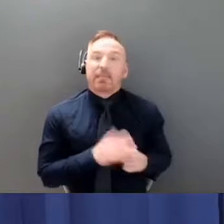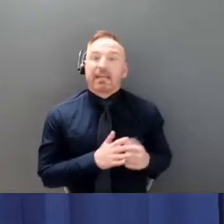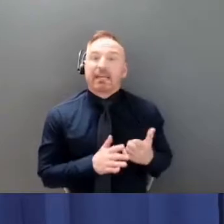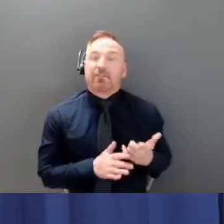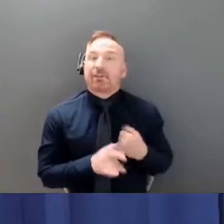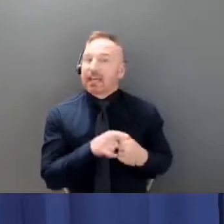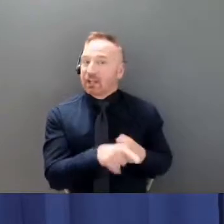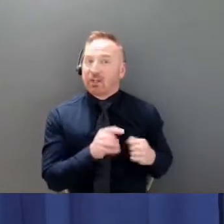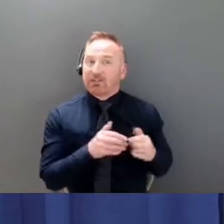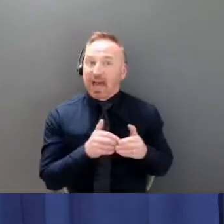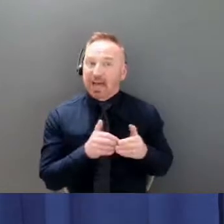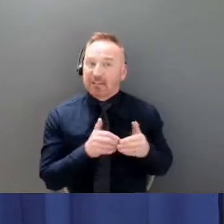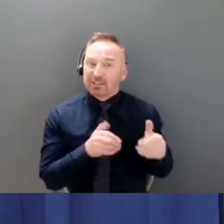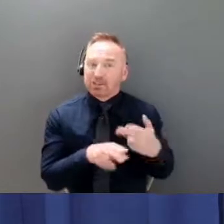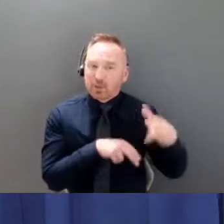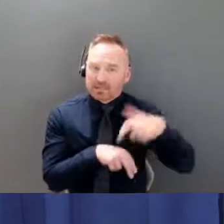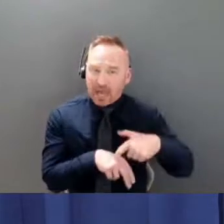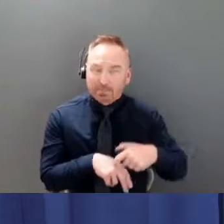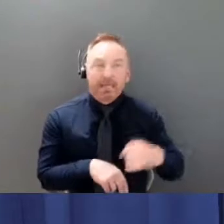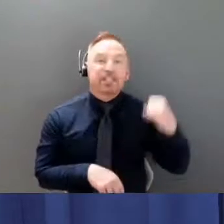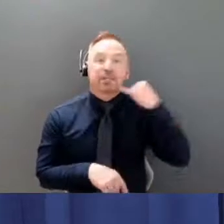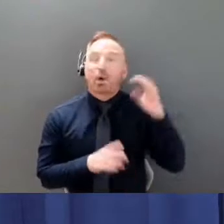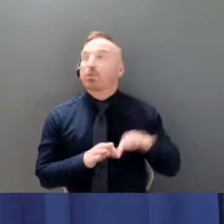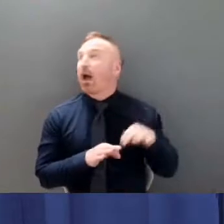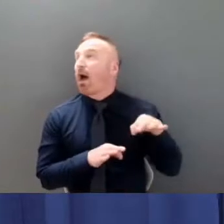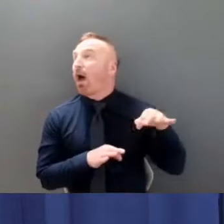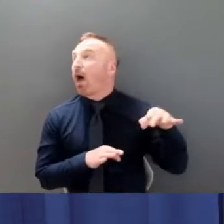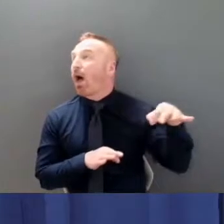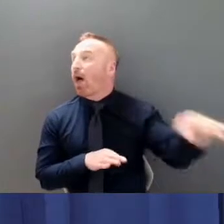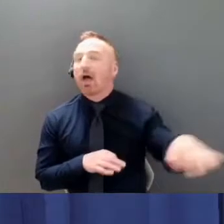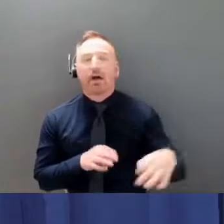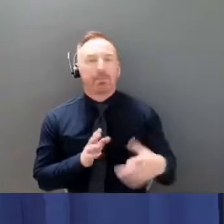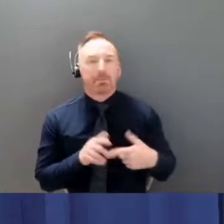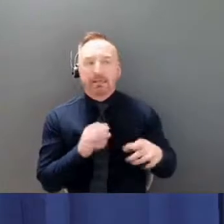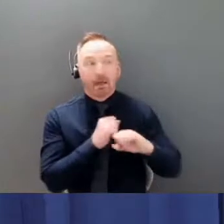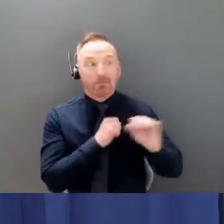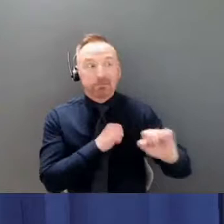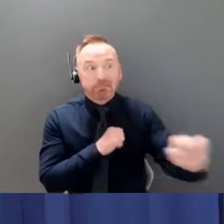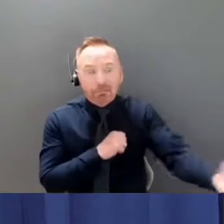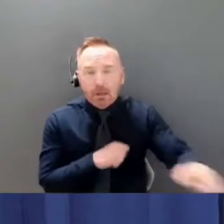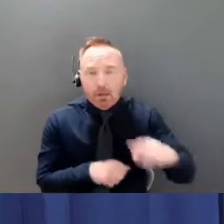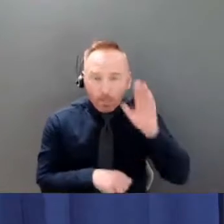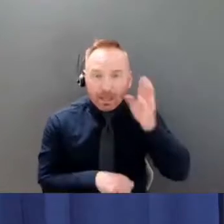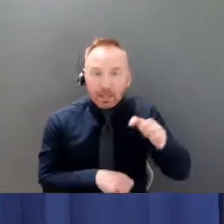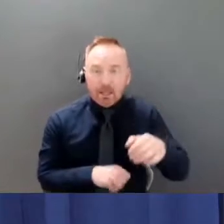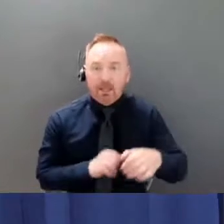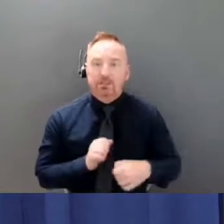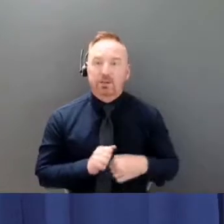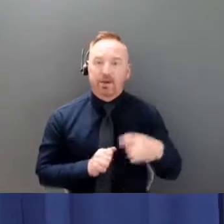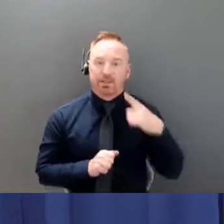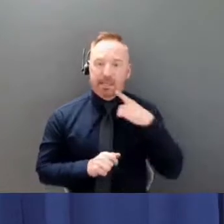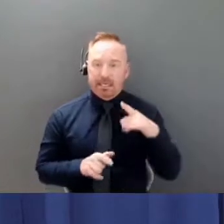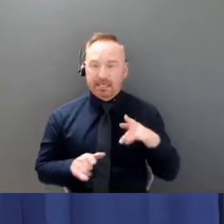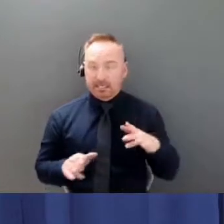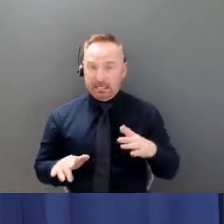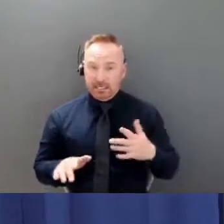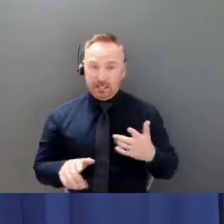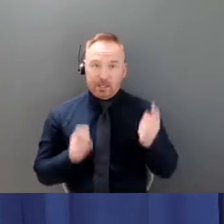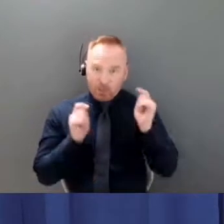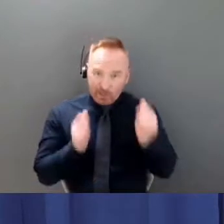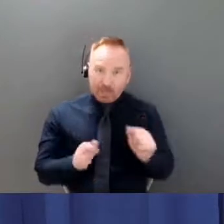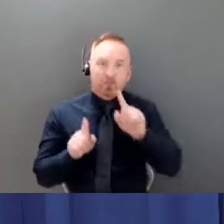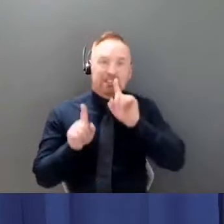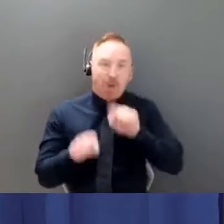the road more quickly so being being quick to respond based on what we're seeing is is is really